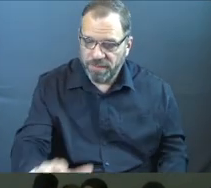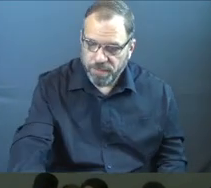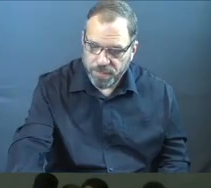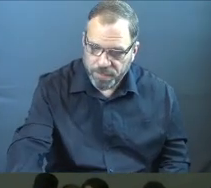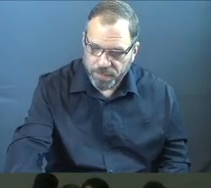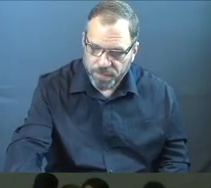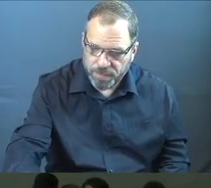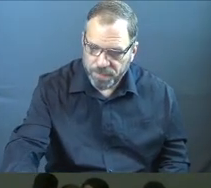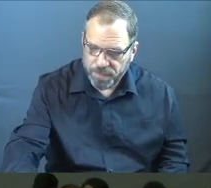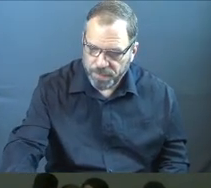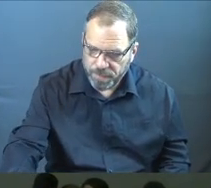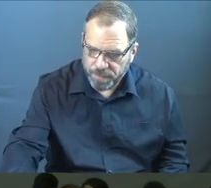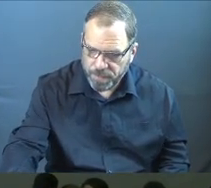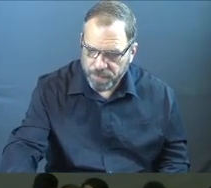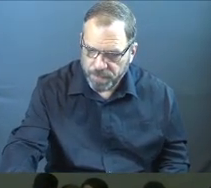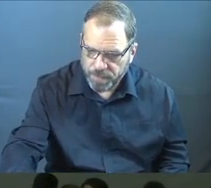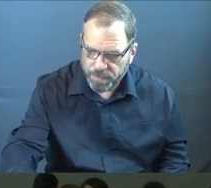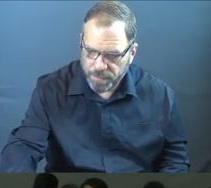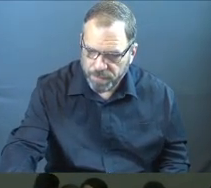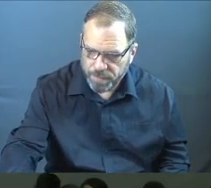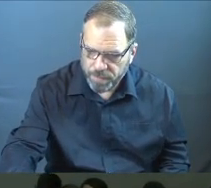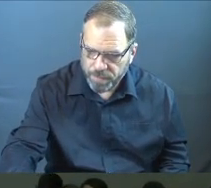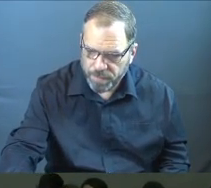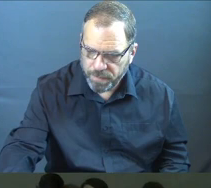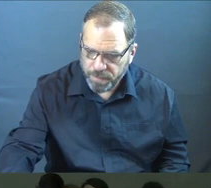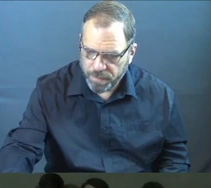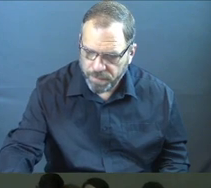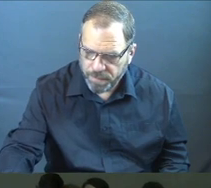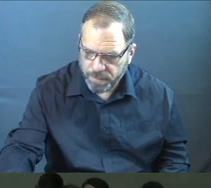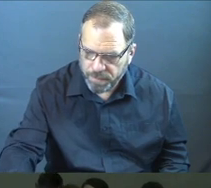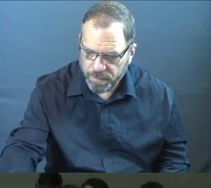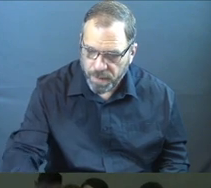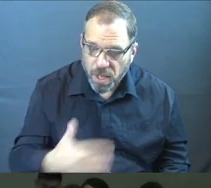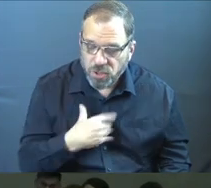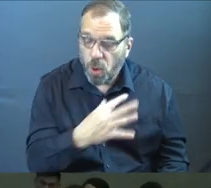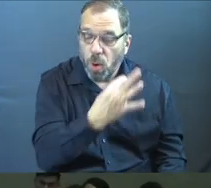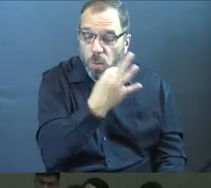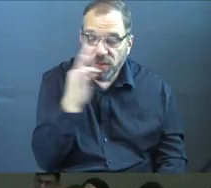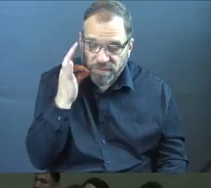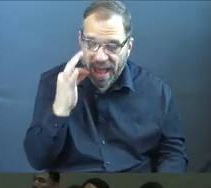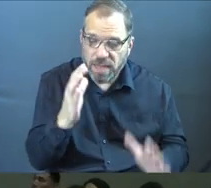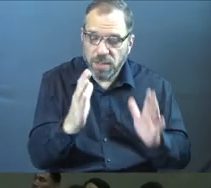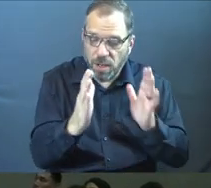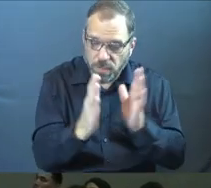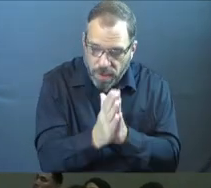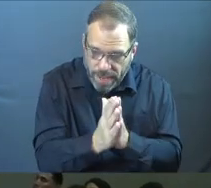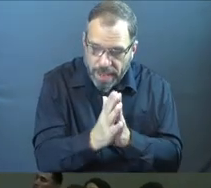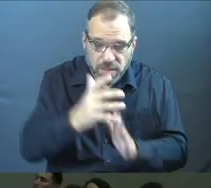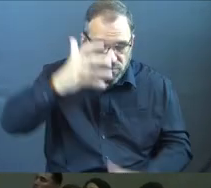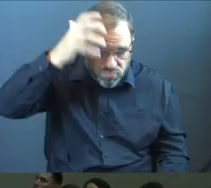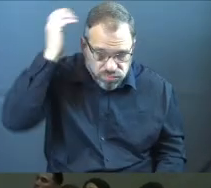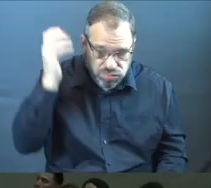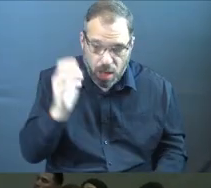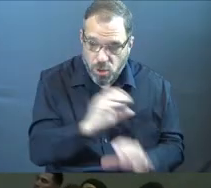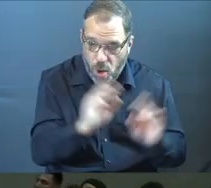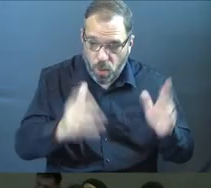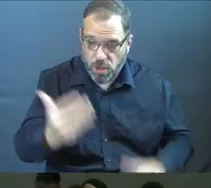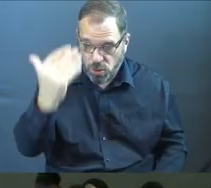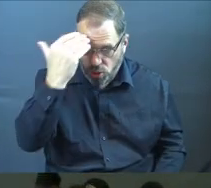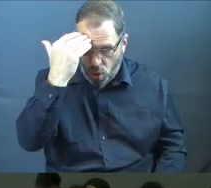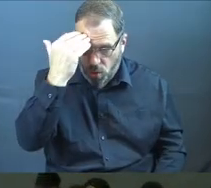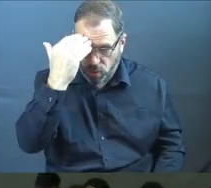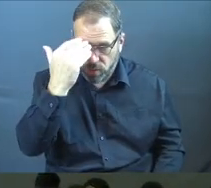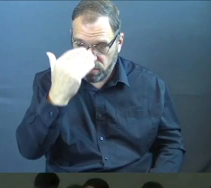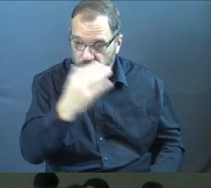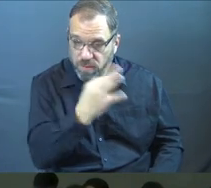get. But when you fast, excuse me, comb your hair and wash your face, then no one will notice that you are fasting except